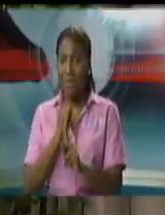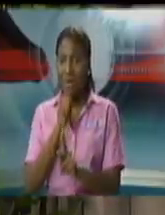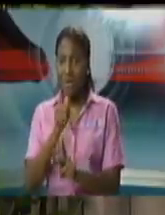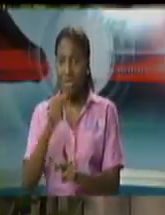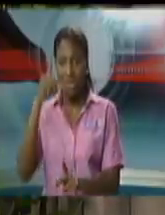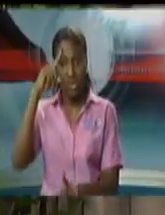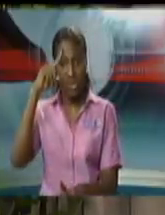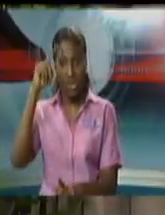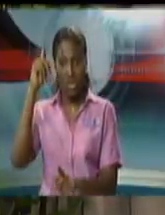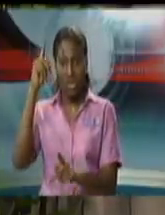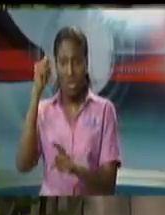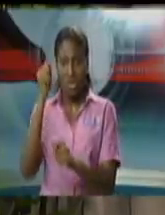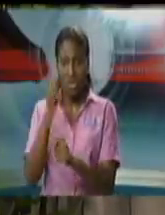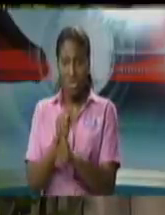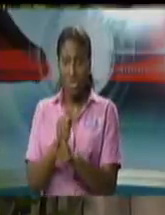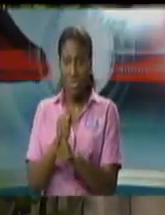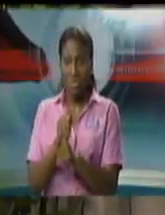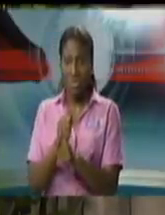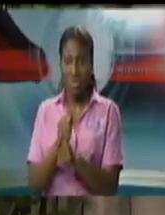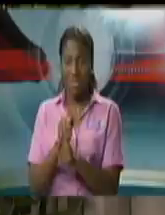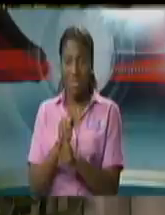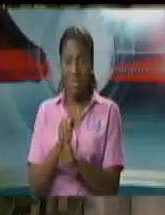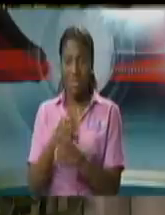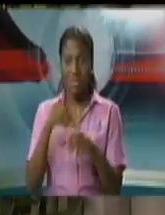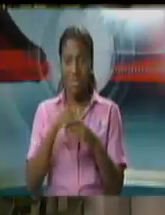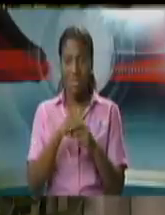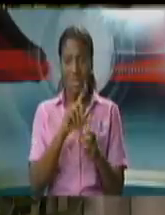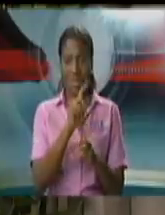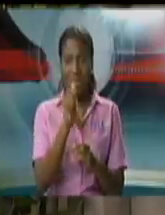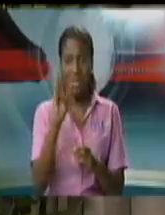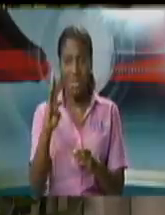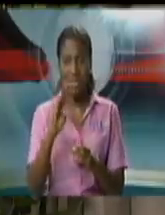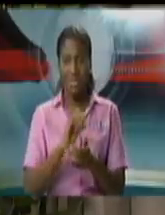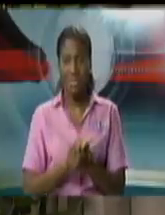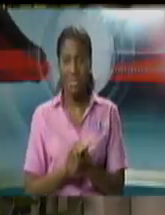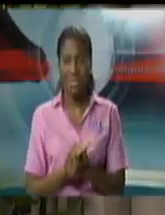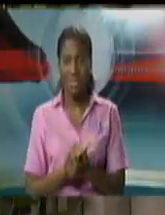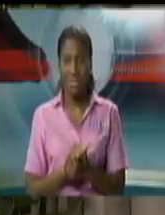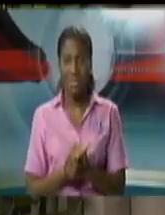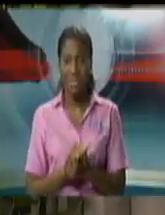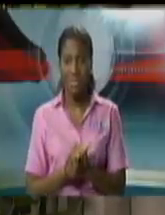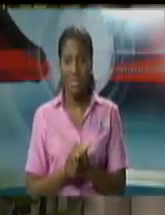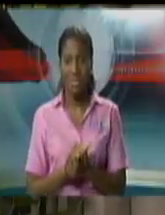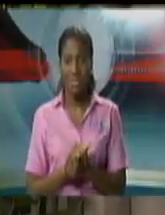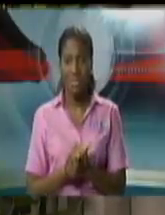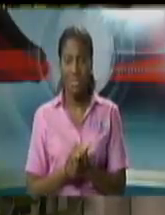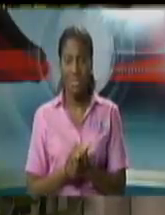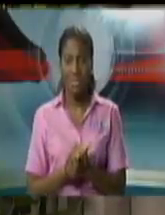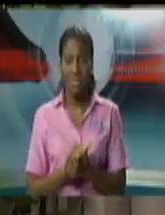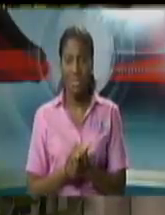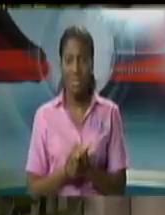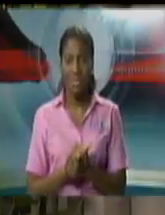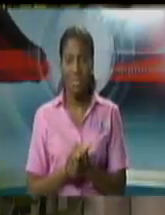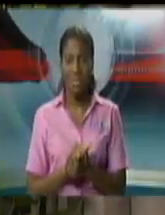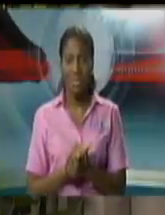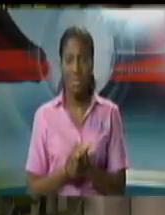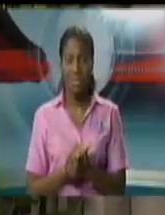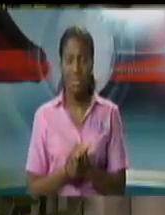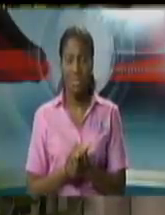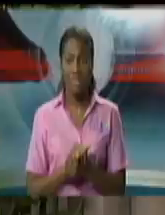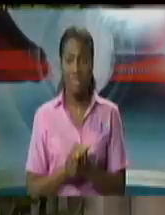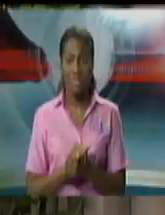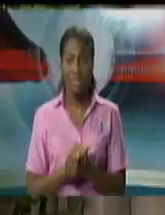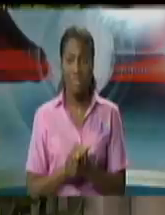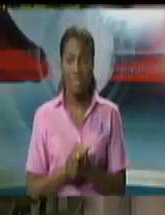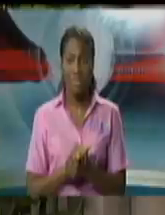shake violently akash do you want to say something can hear me yes i can yes no you go ahead and he will ask this